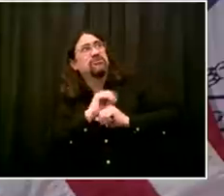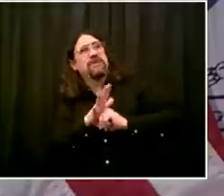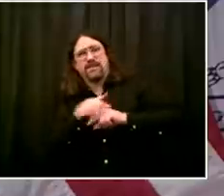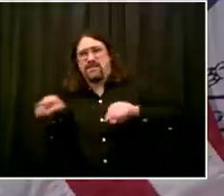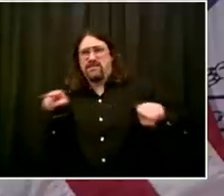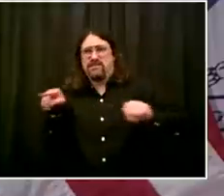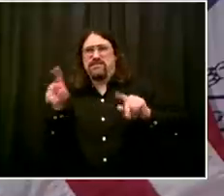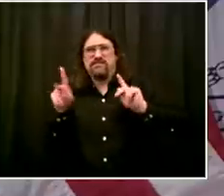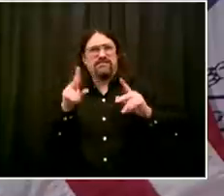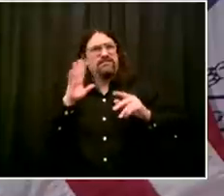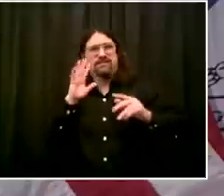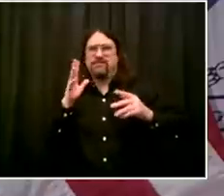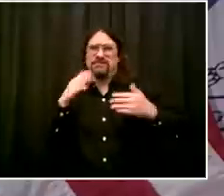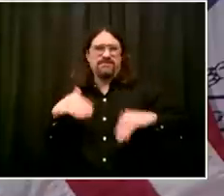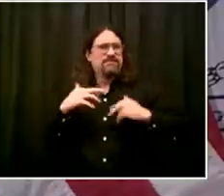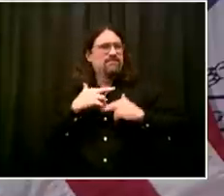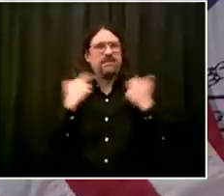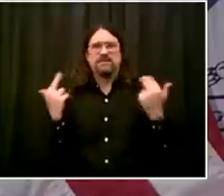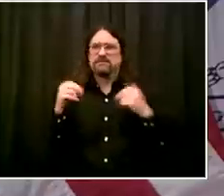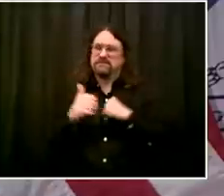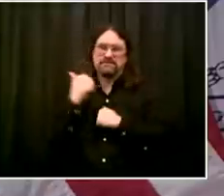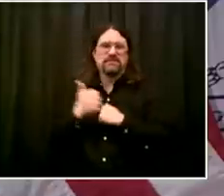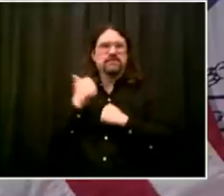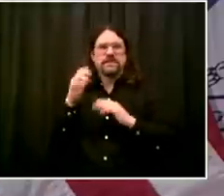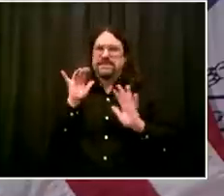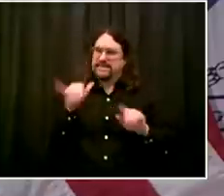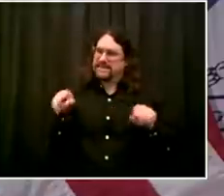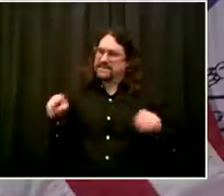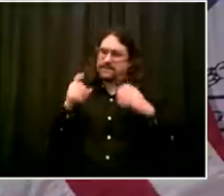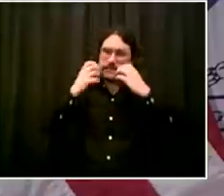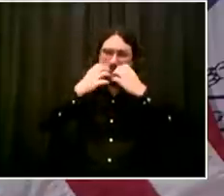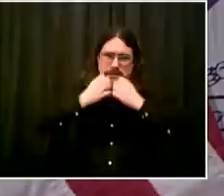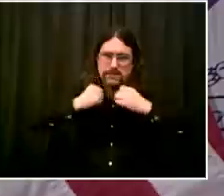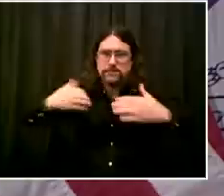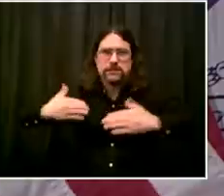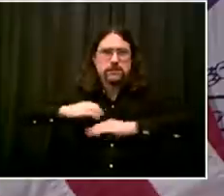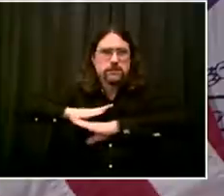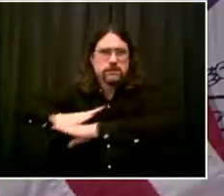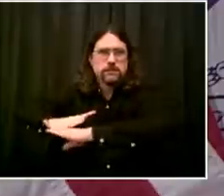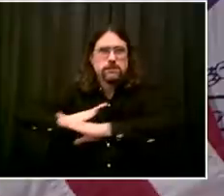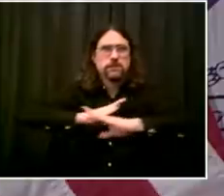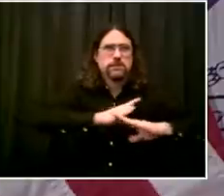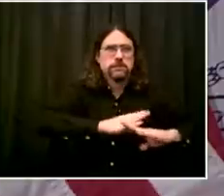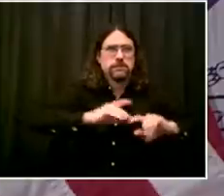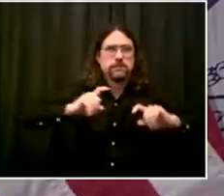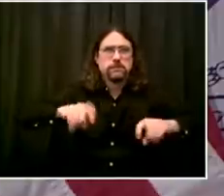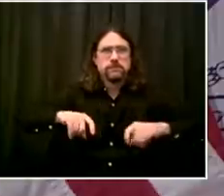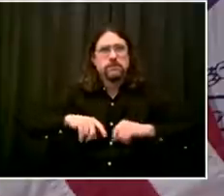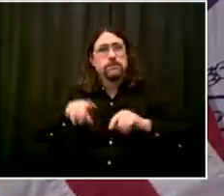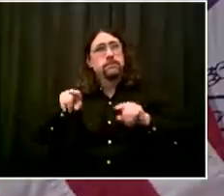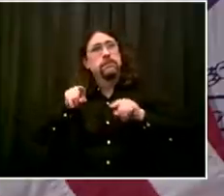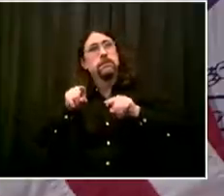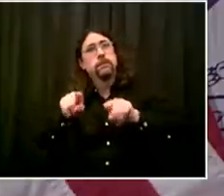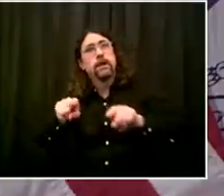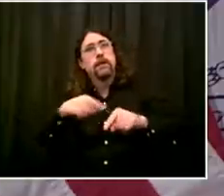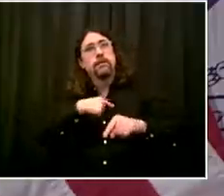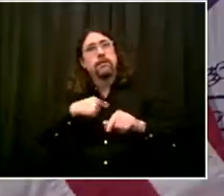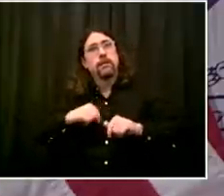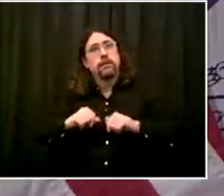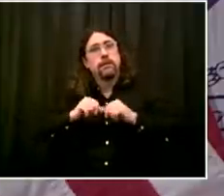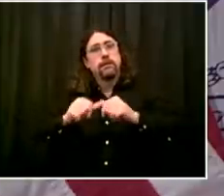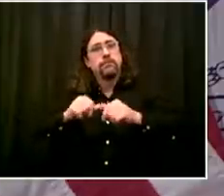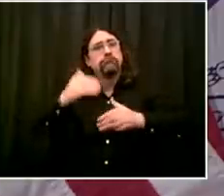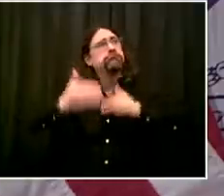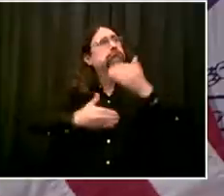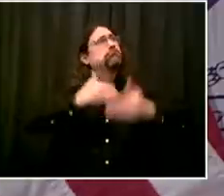need to take throughout this restart. And the point you made about, for example, if a